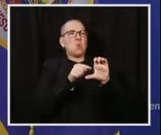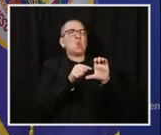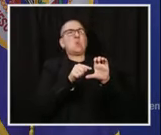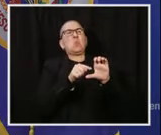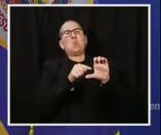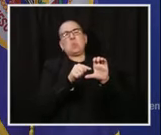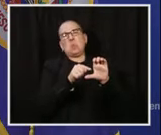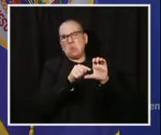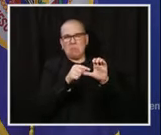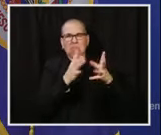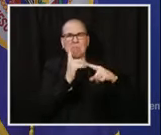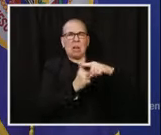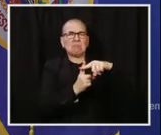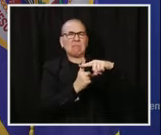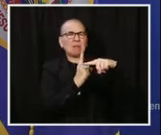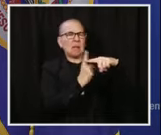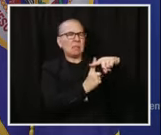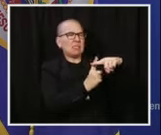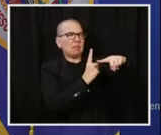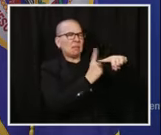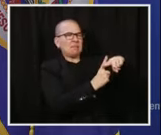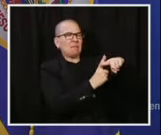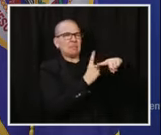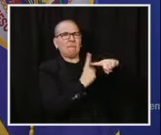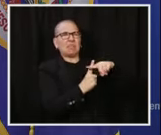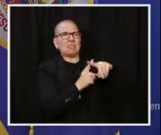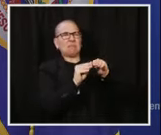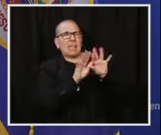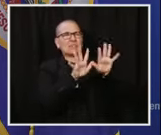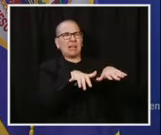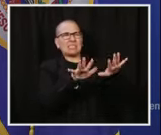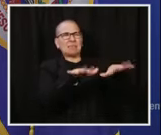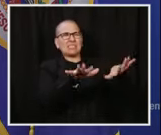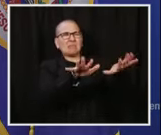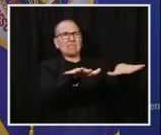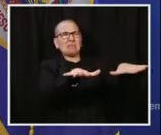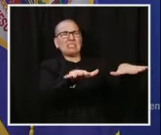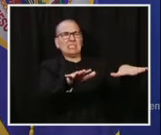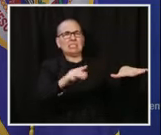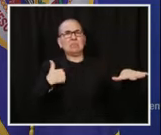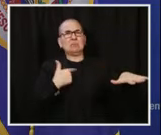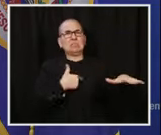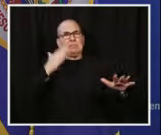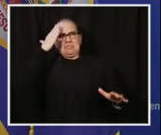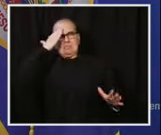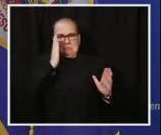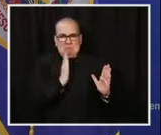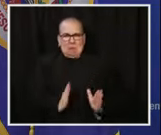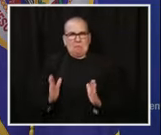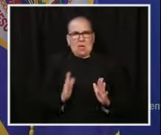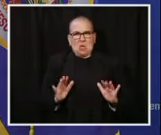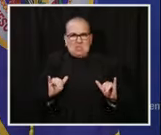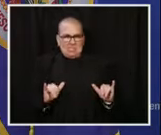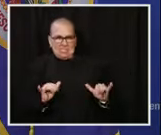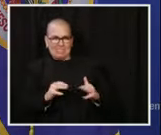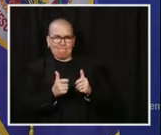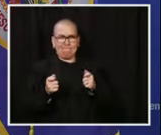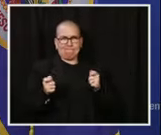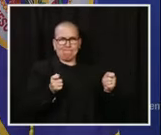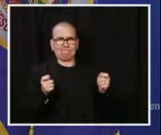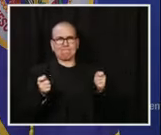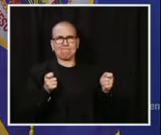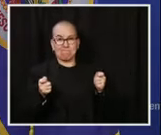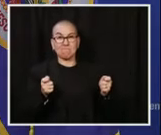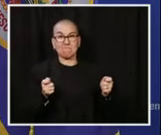but we're better prepared today because of Governor Wallace's plan and the support of our long-term care community. We know that